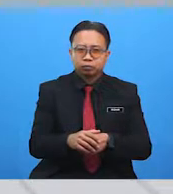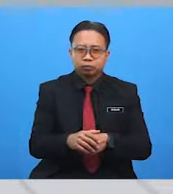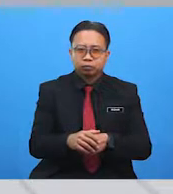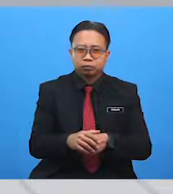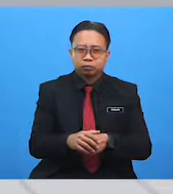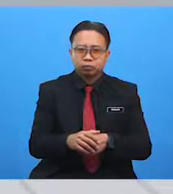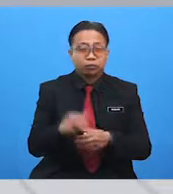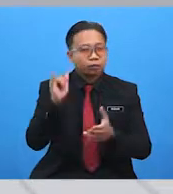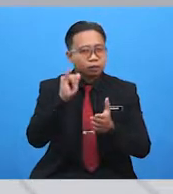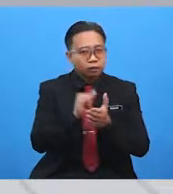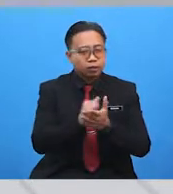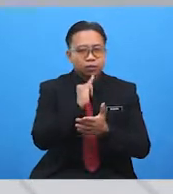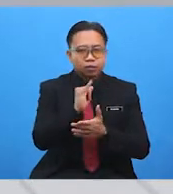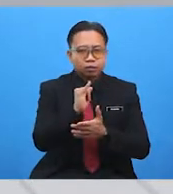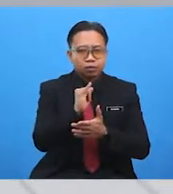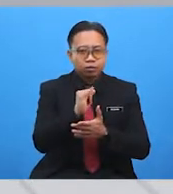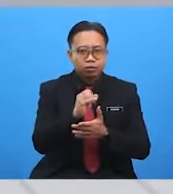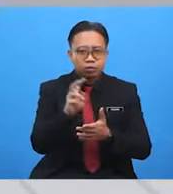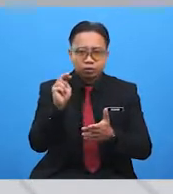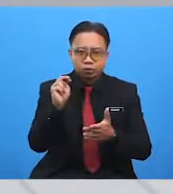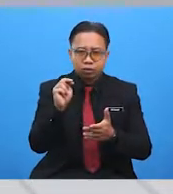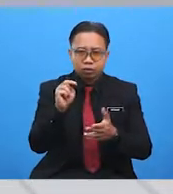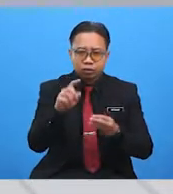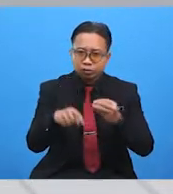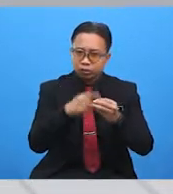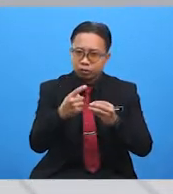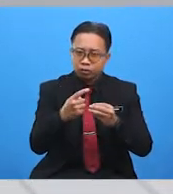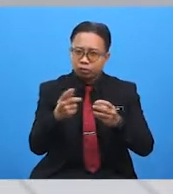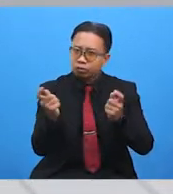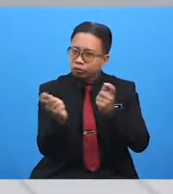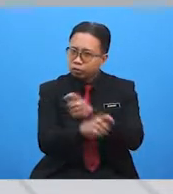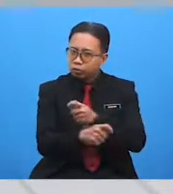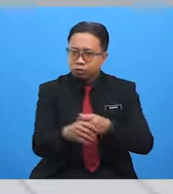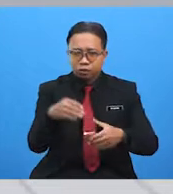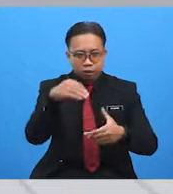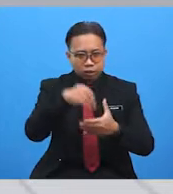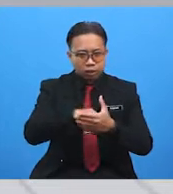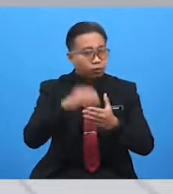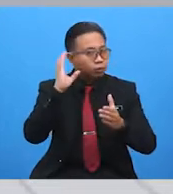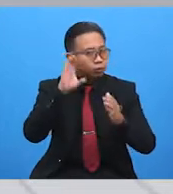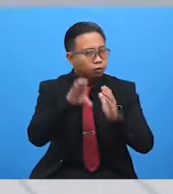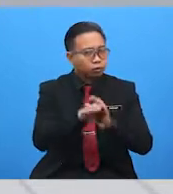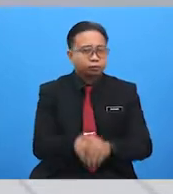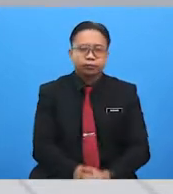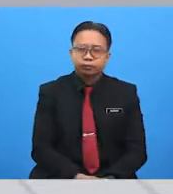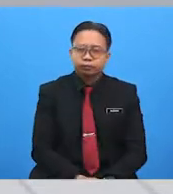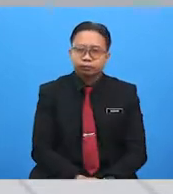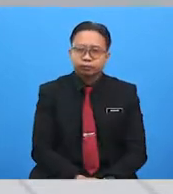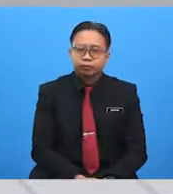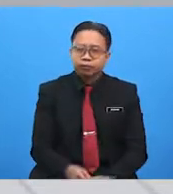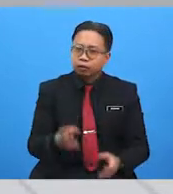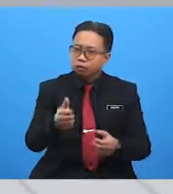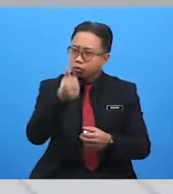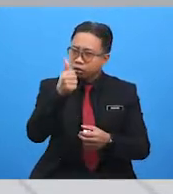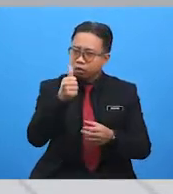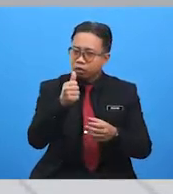This is a news report about a competition in photography, won by a school girl.